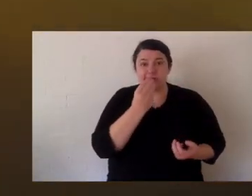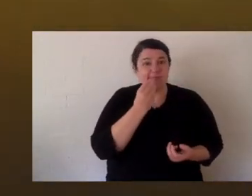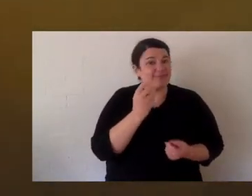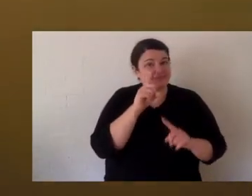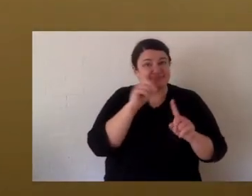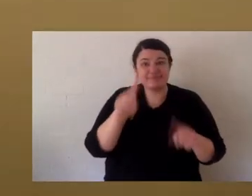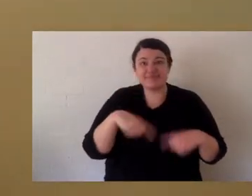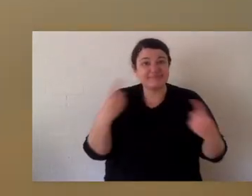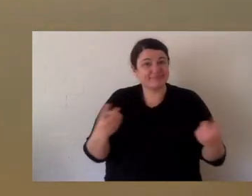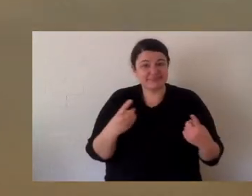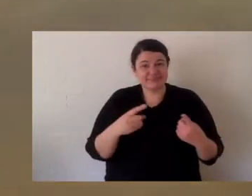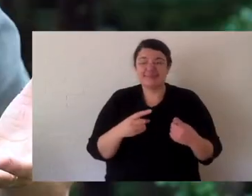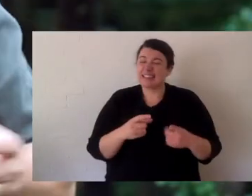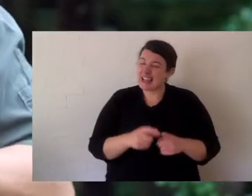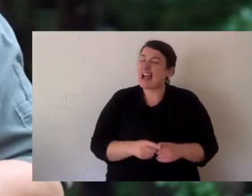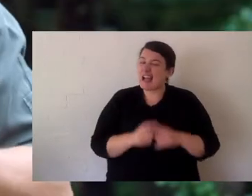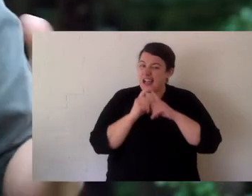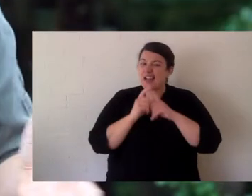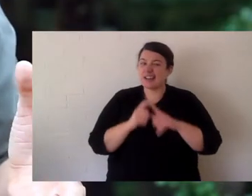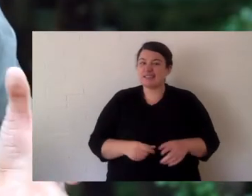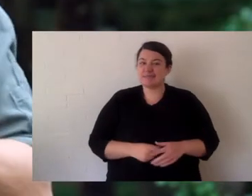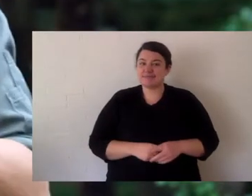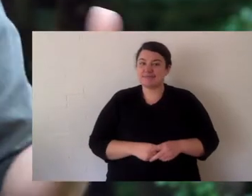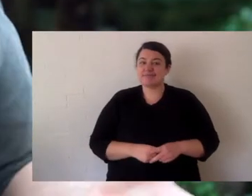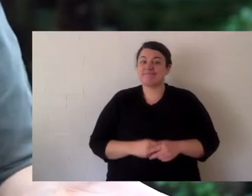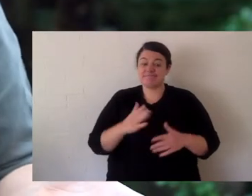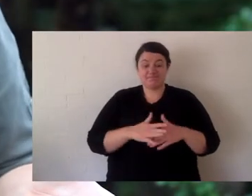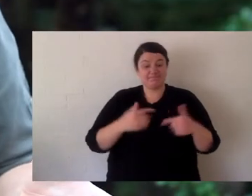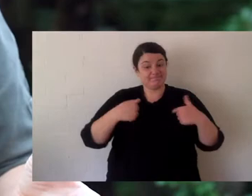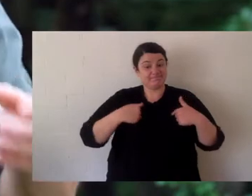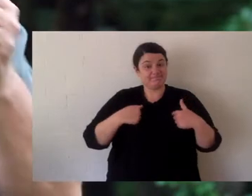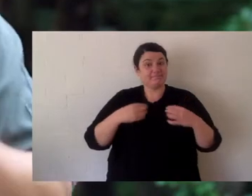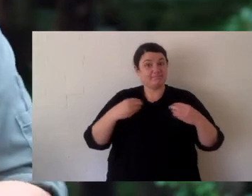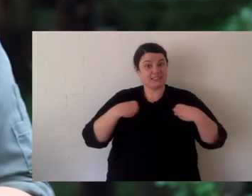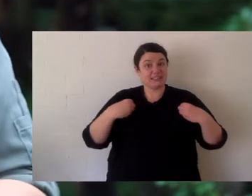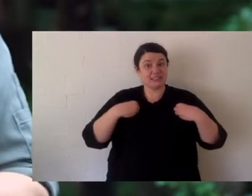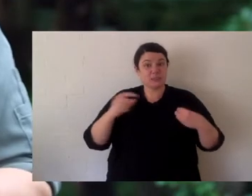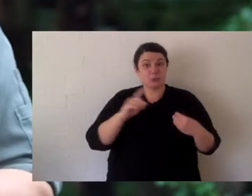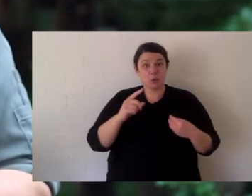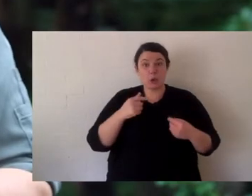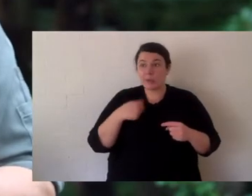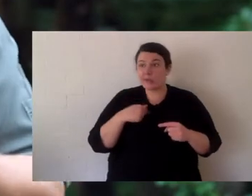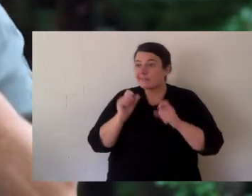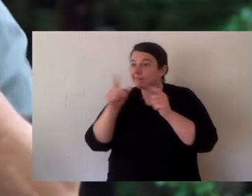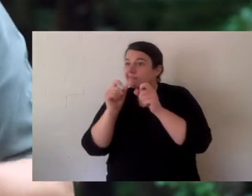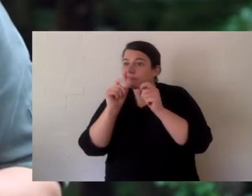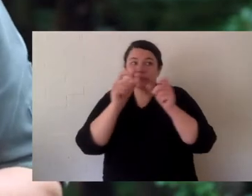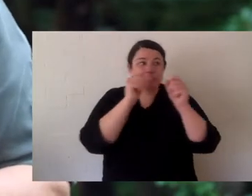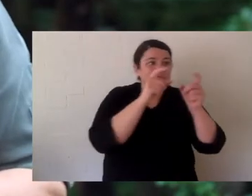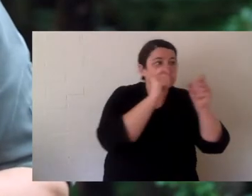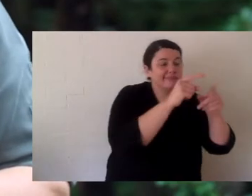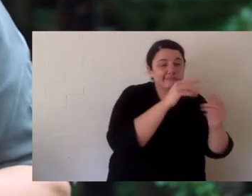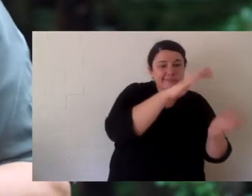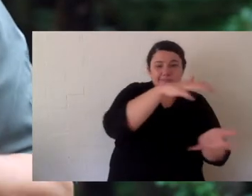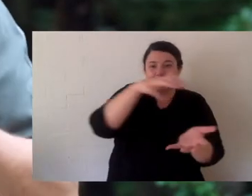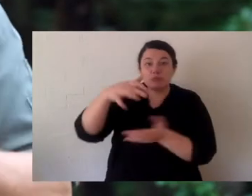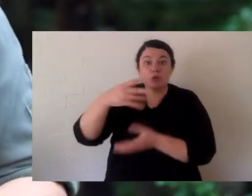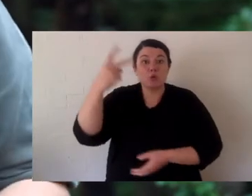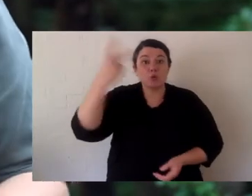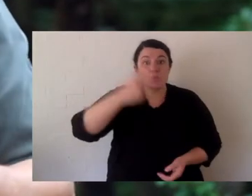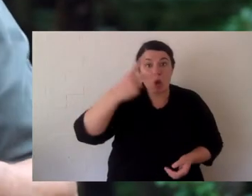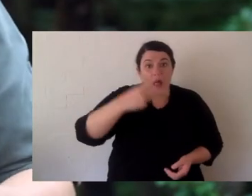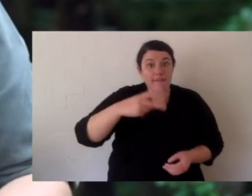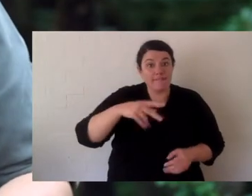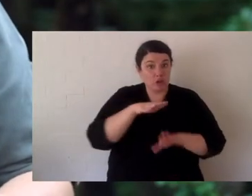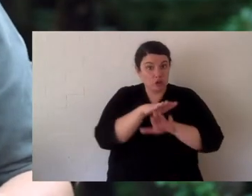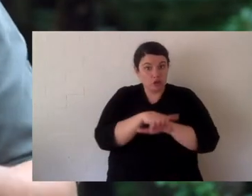can't see. They can't breathe. They can't hunt. They can't find their food. And it's a really big problem. So Aussie Ark, we've